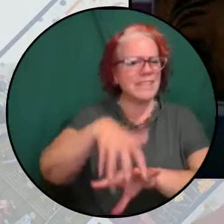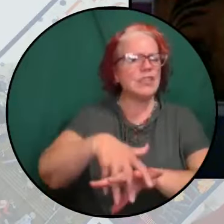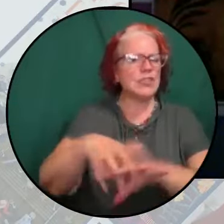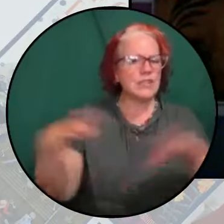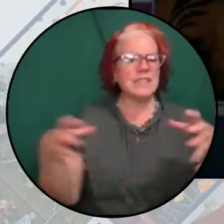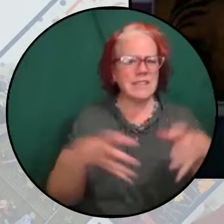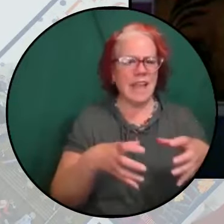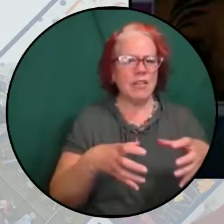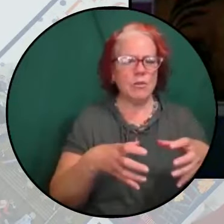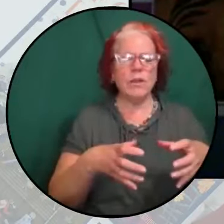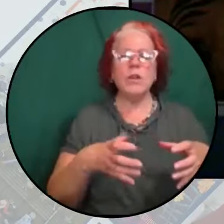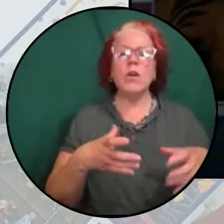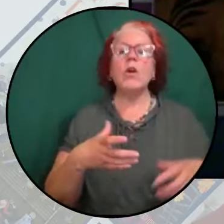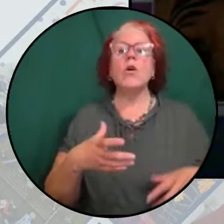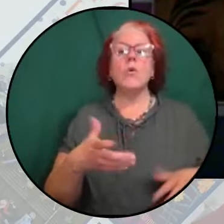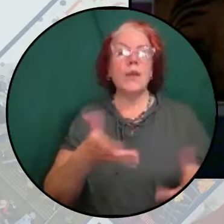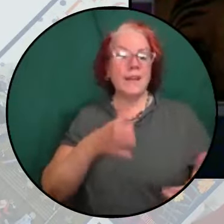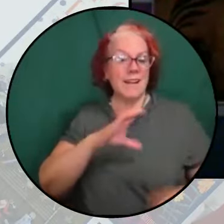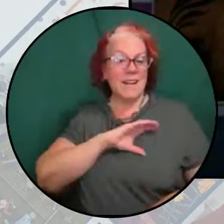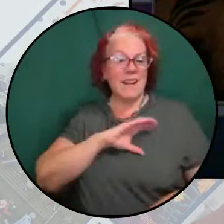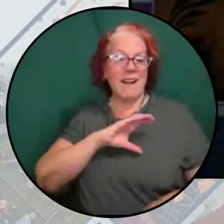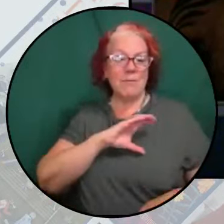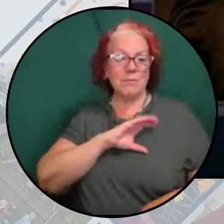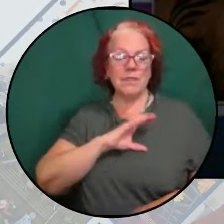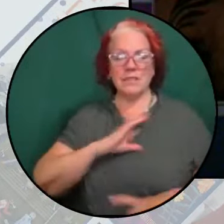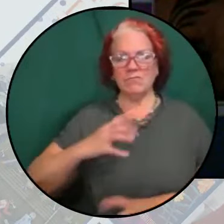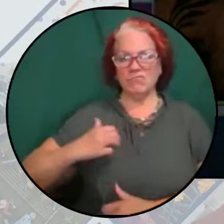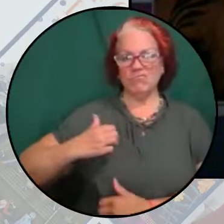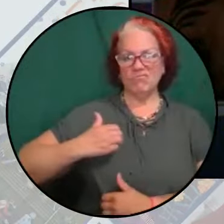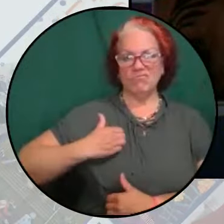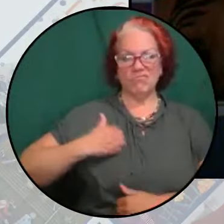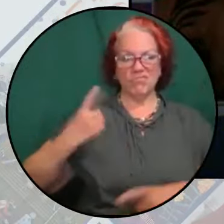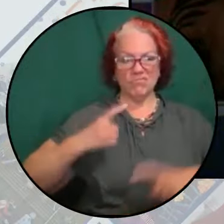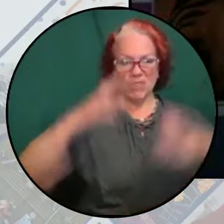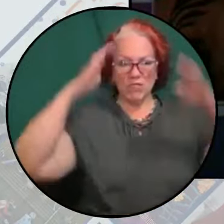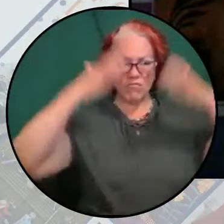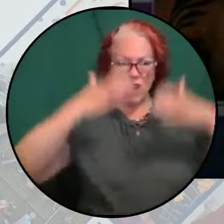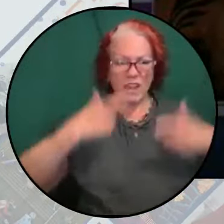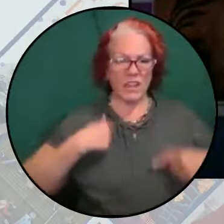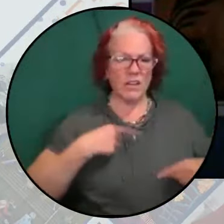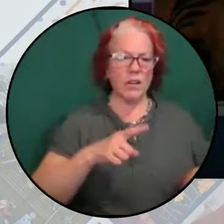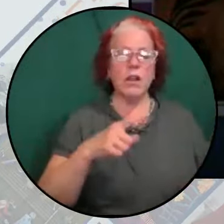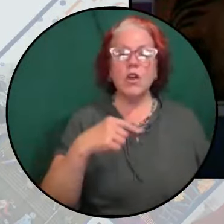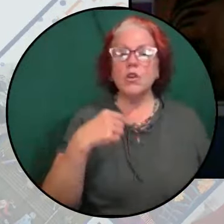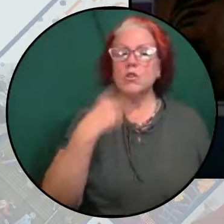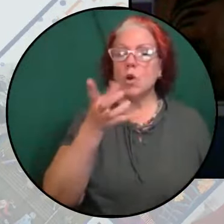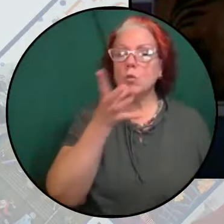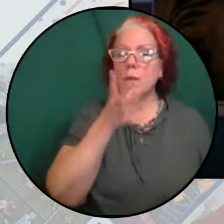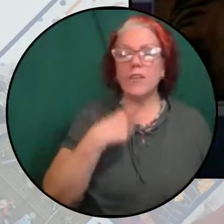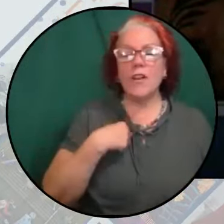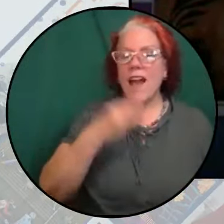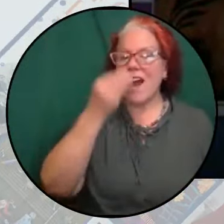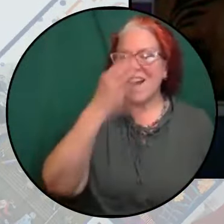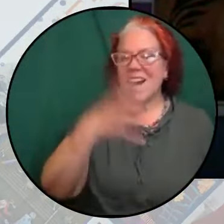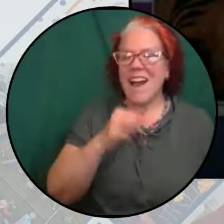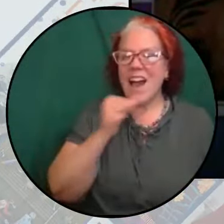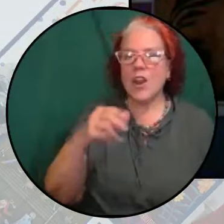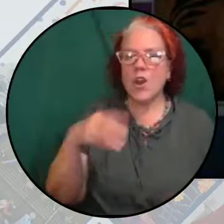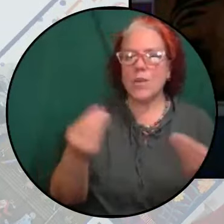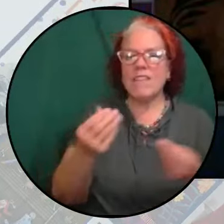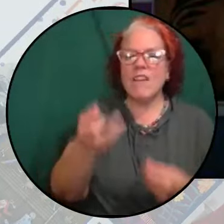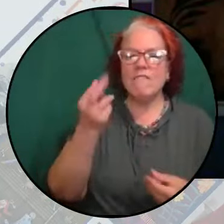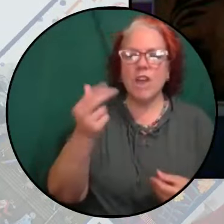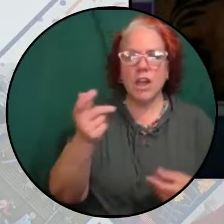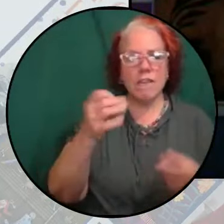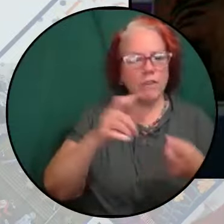militarized cops in riot gear told his mother while he was bleeding, I don't give a fuck if you're the Virgin